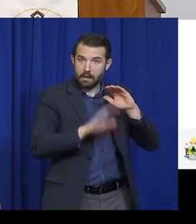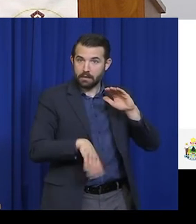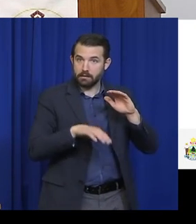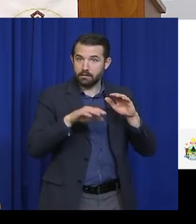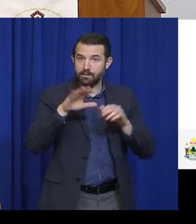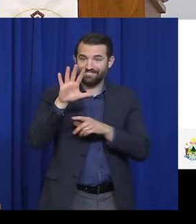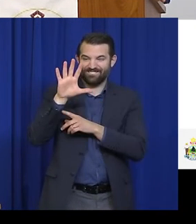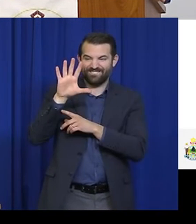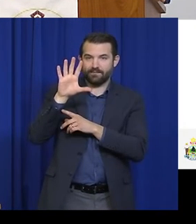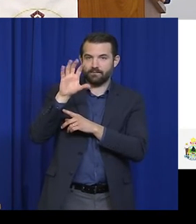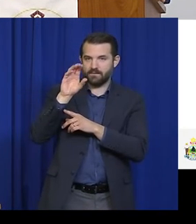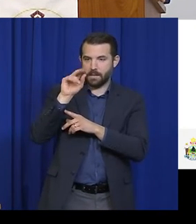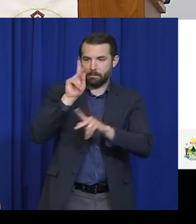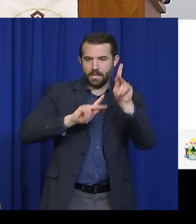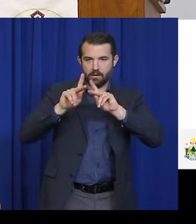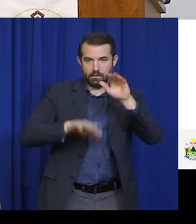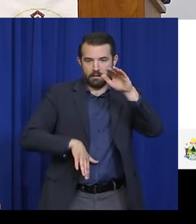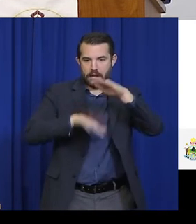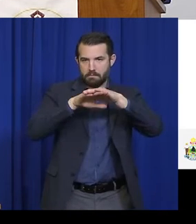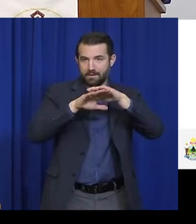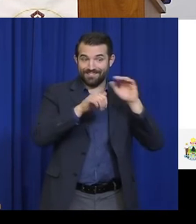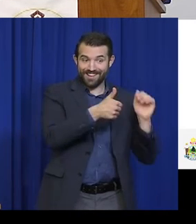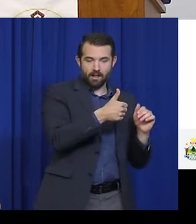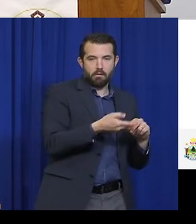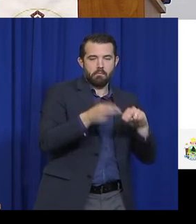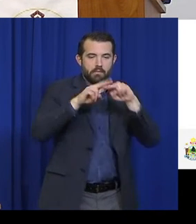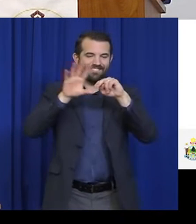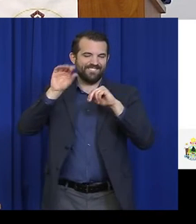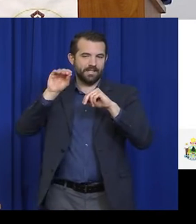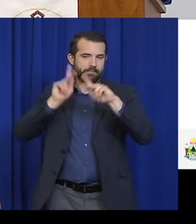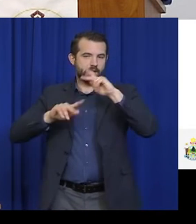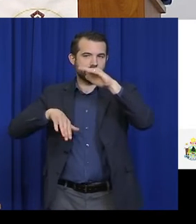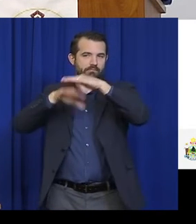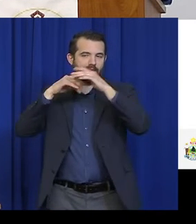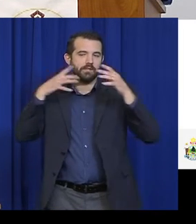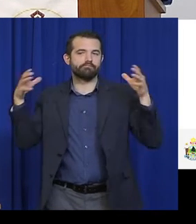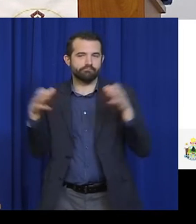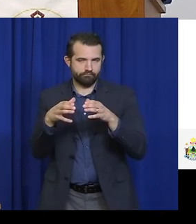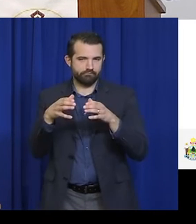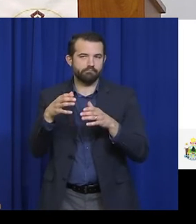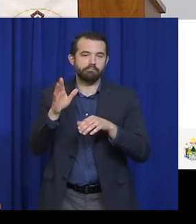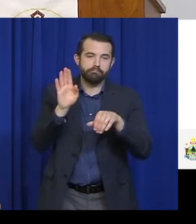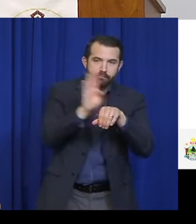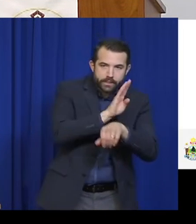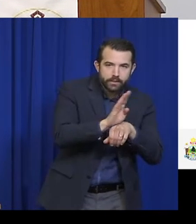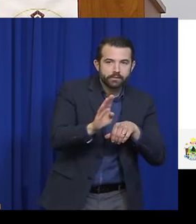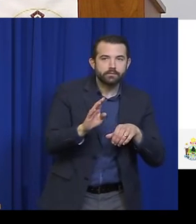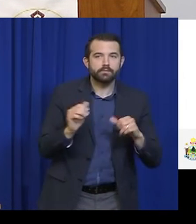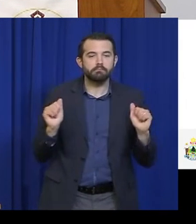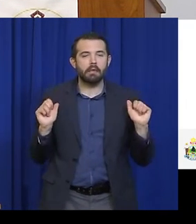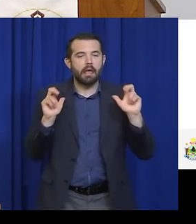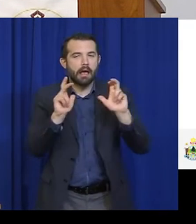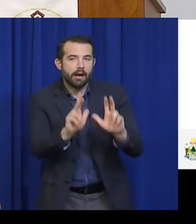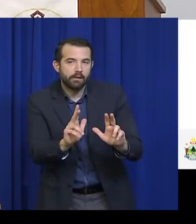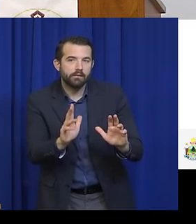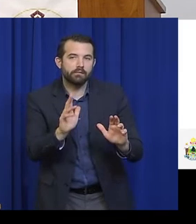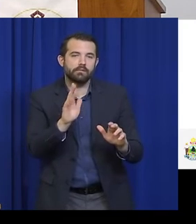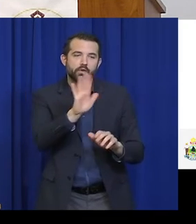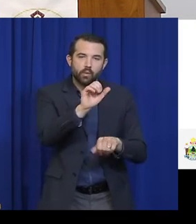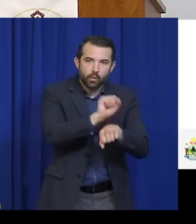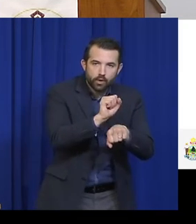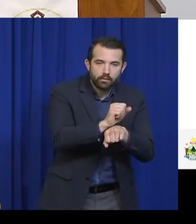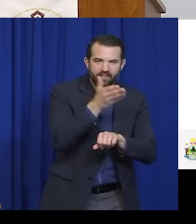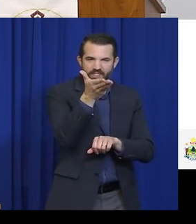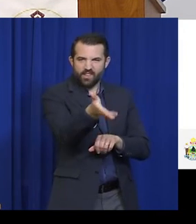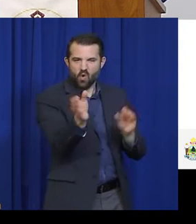from home to continue to do so, but allows for employees in certain fields to begin to re-enter the office as needed,